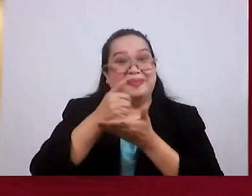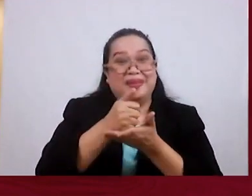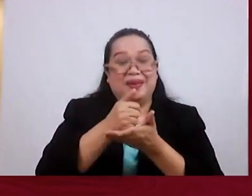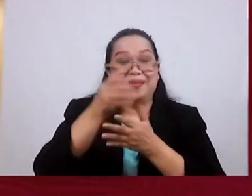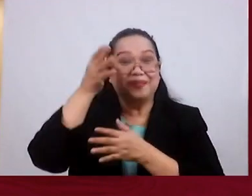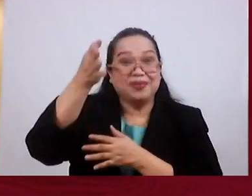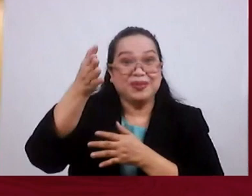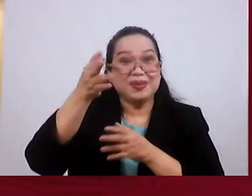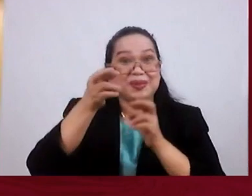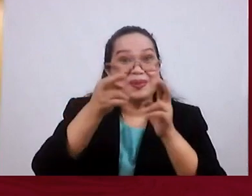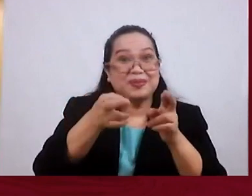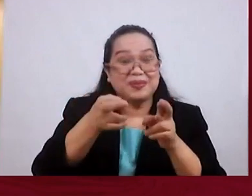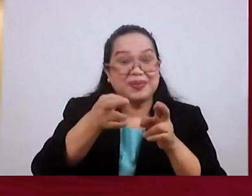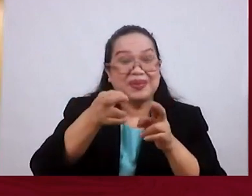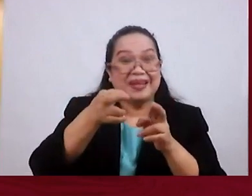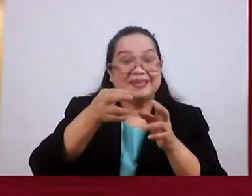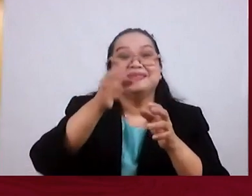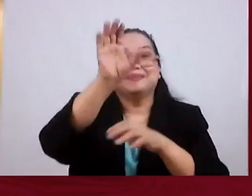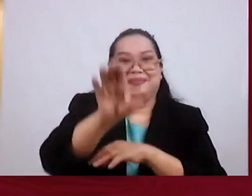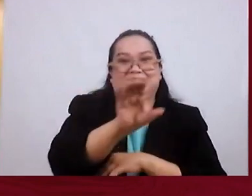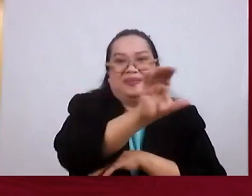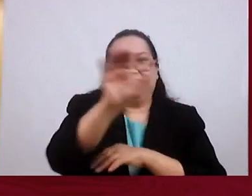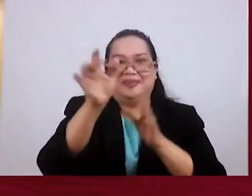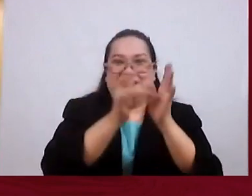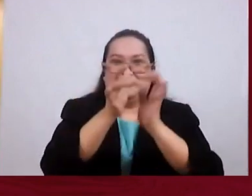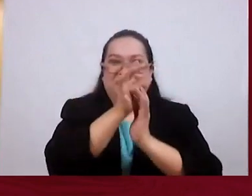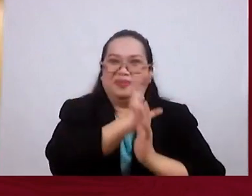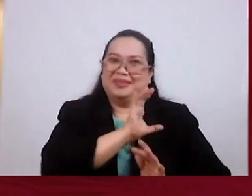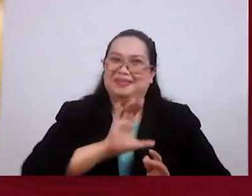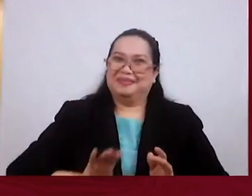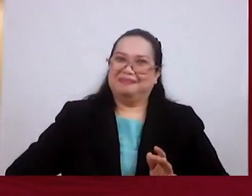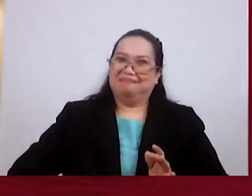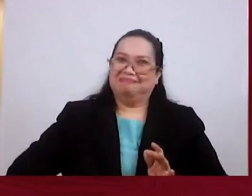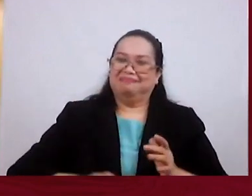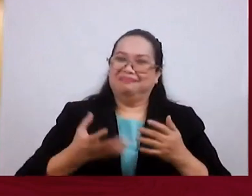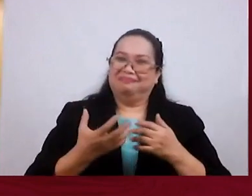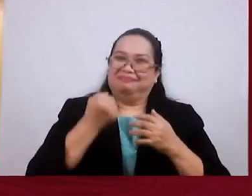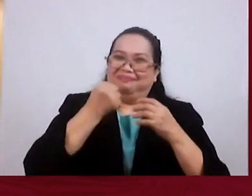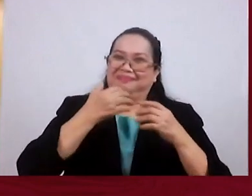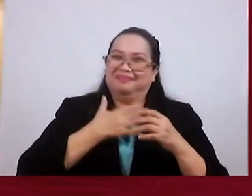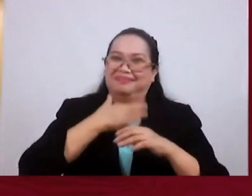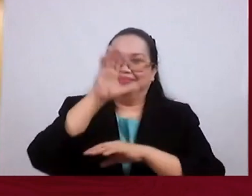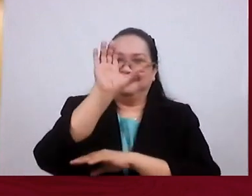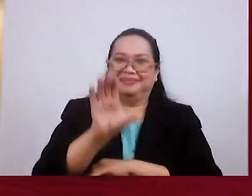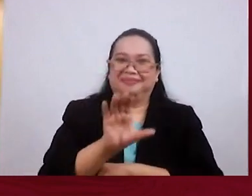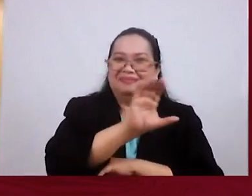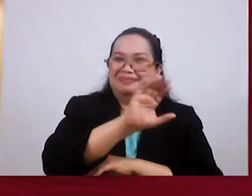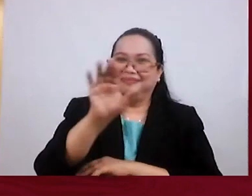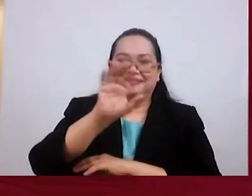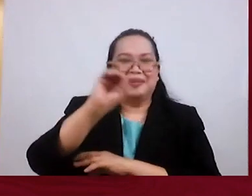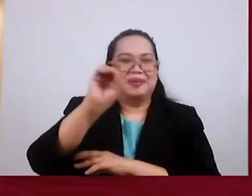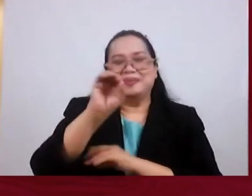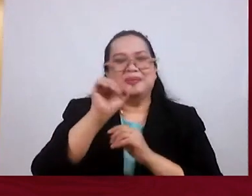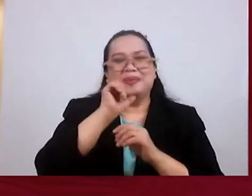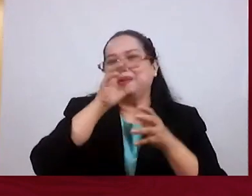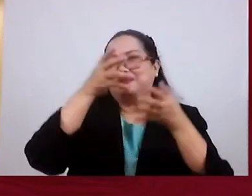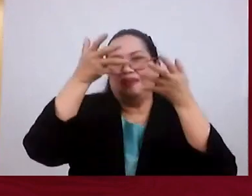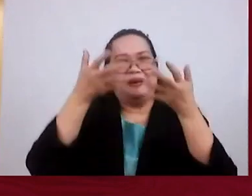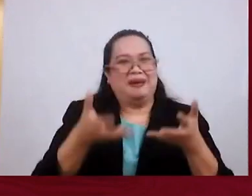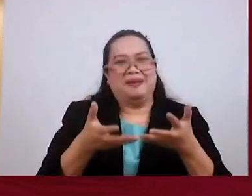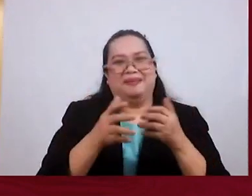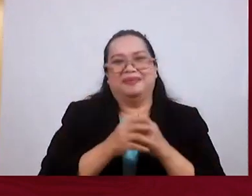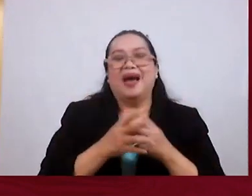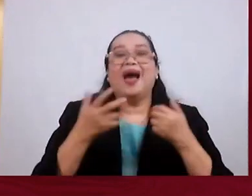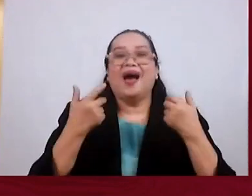Reward The Cross Of Christ And Carrying Our Own Cross Will Never Be Too Large There